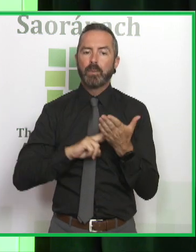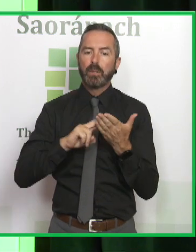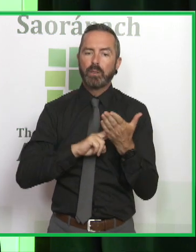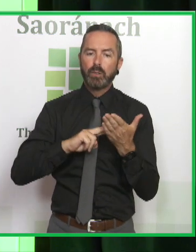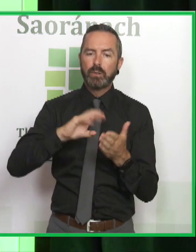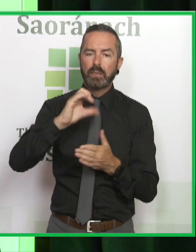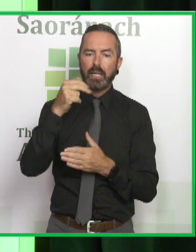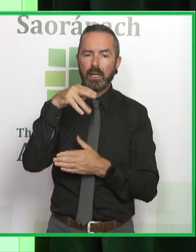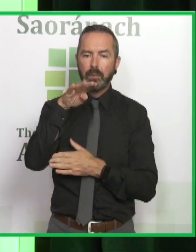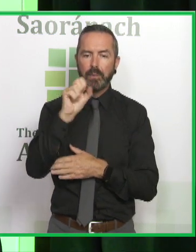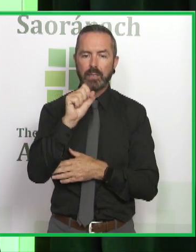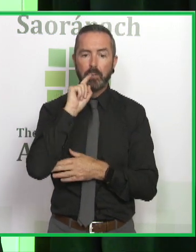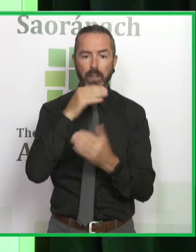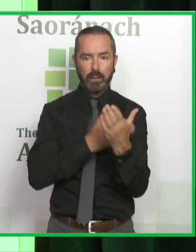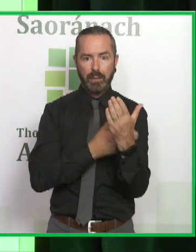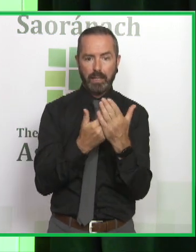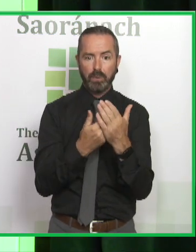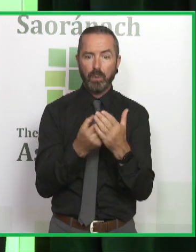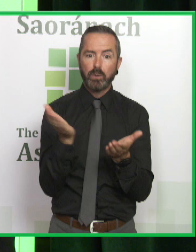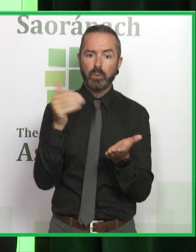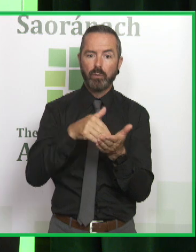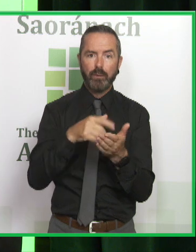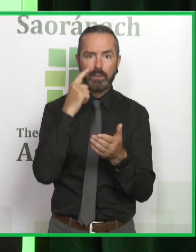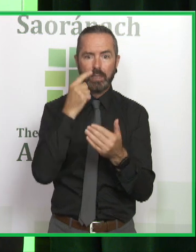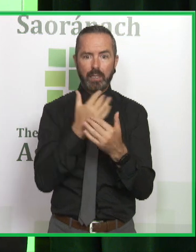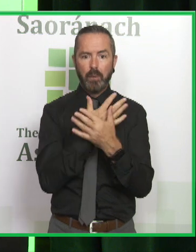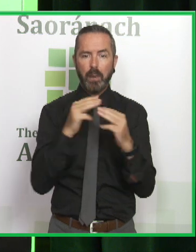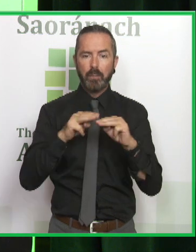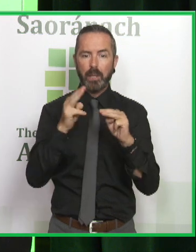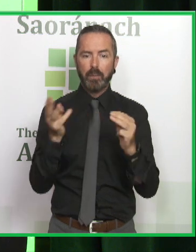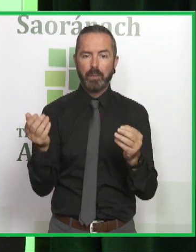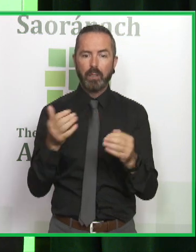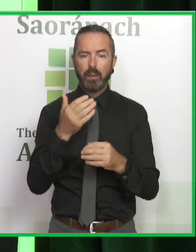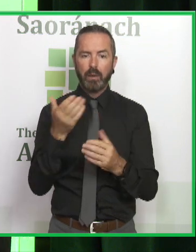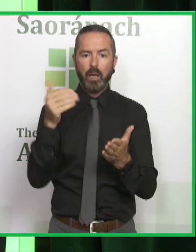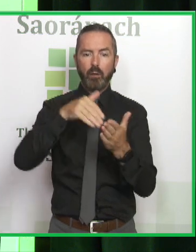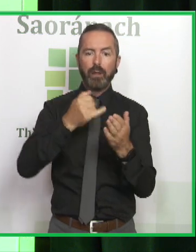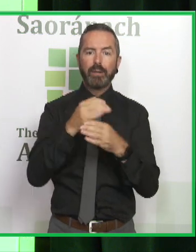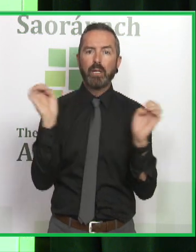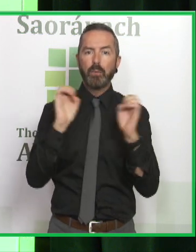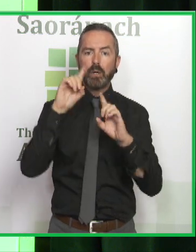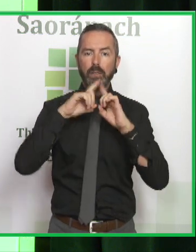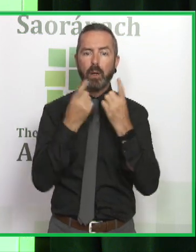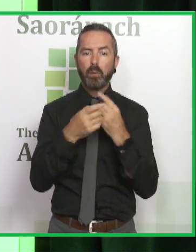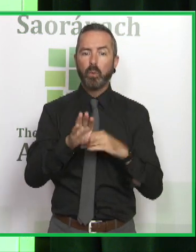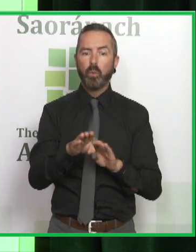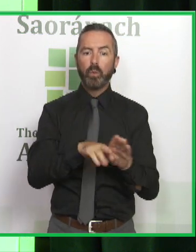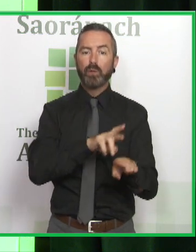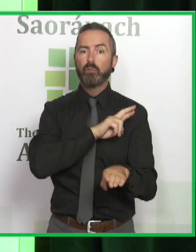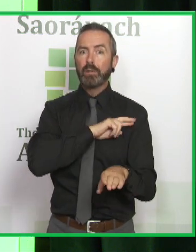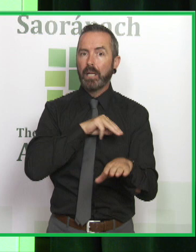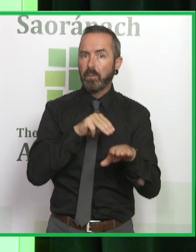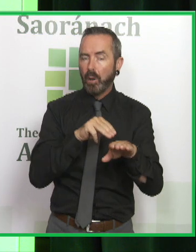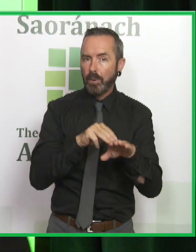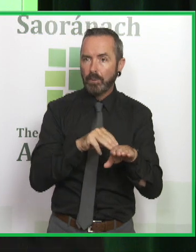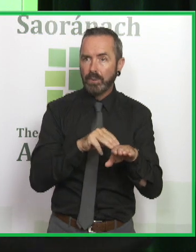the legislation was imminent, we're seeing a great increase in the amount of people presenting to the emergency department with real problems. And when you read the